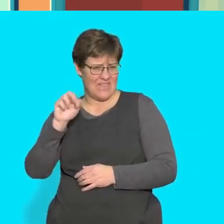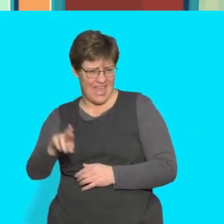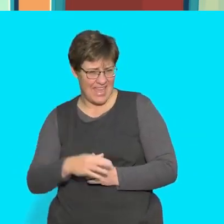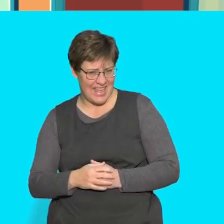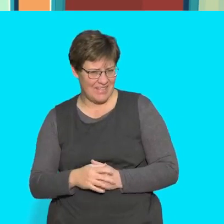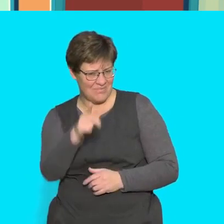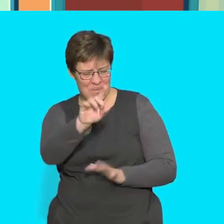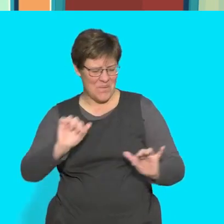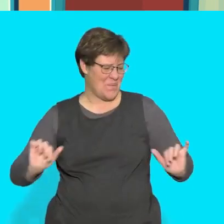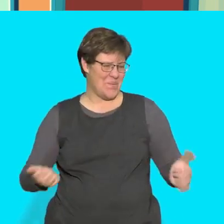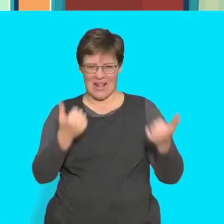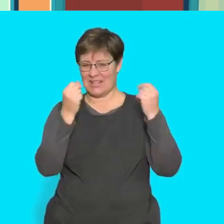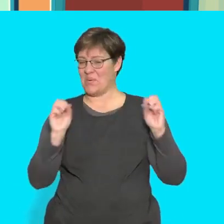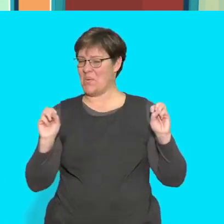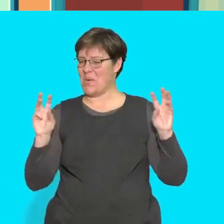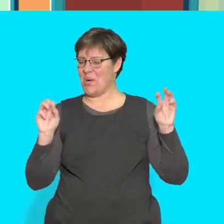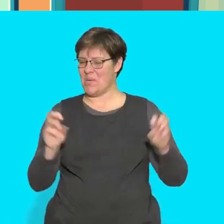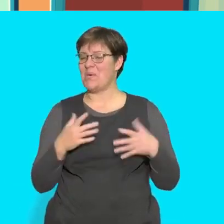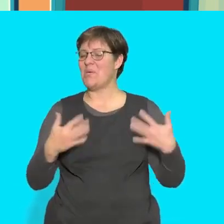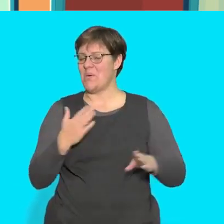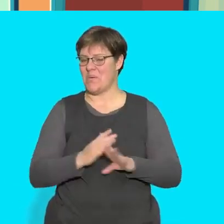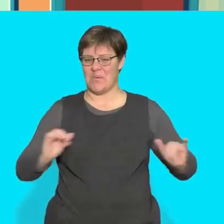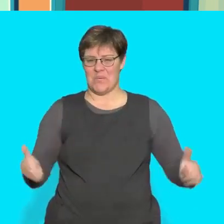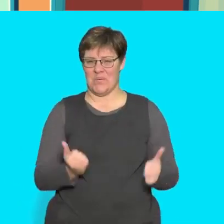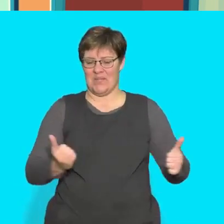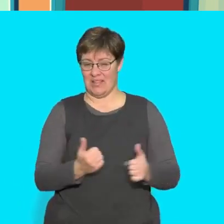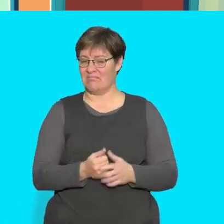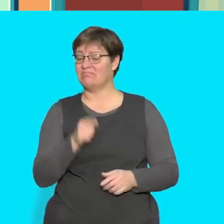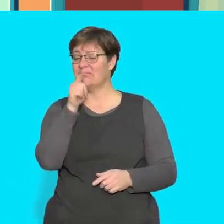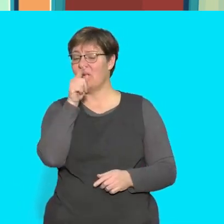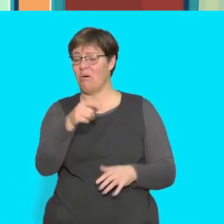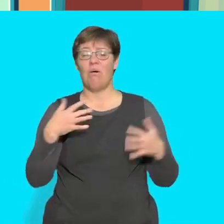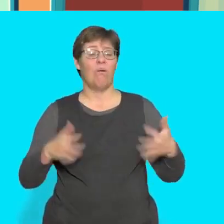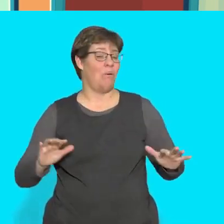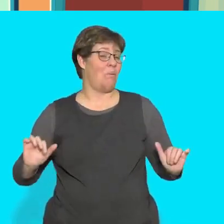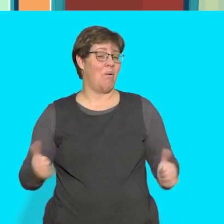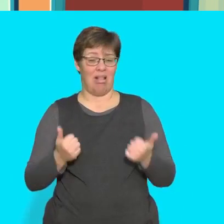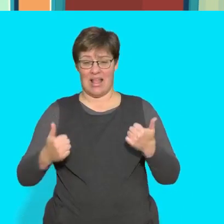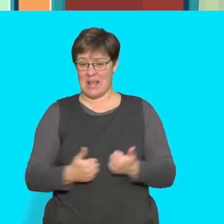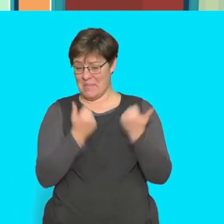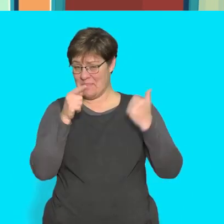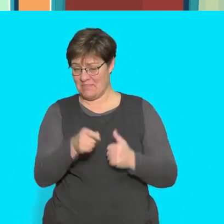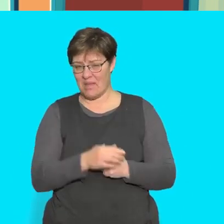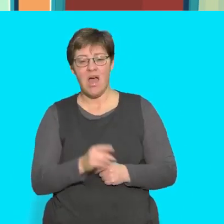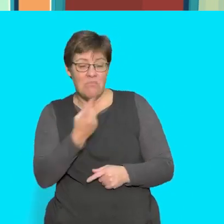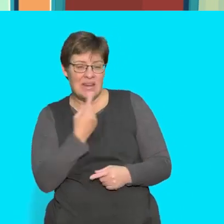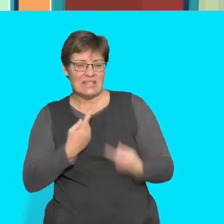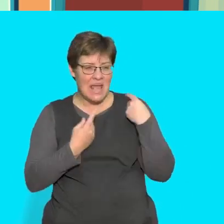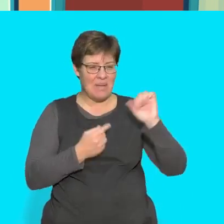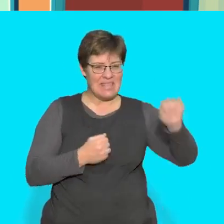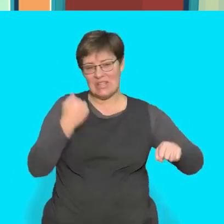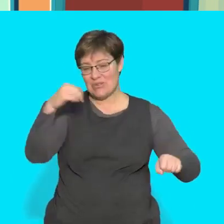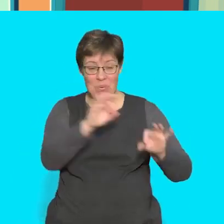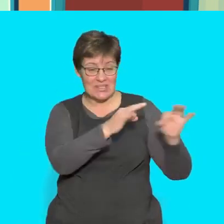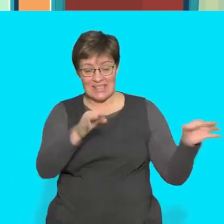super work children you are so good at this game make up yes no sentences and